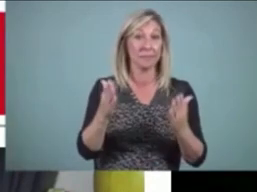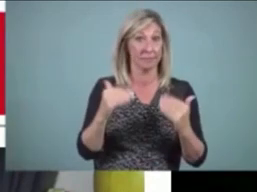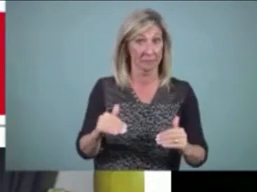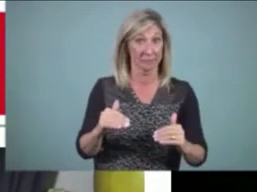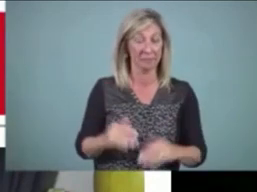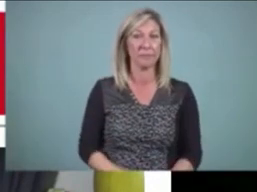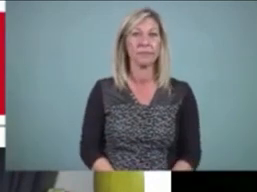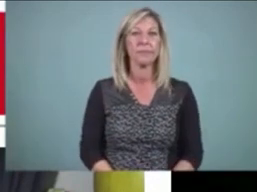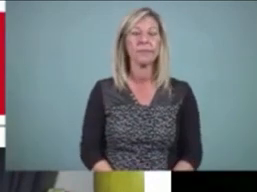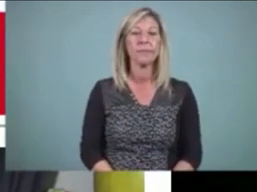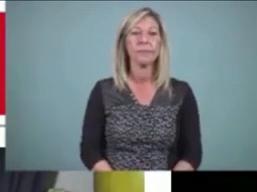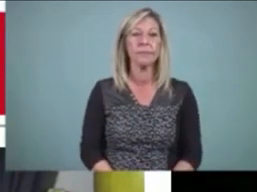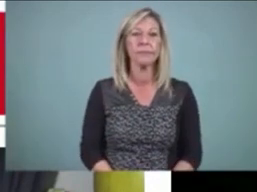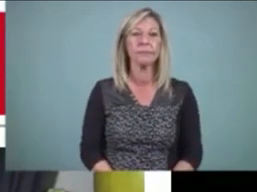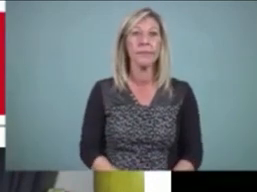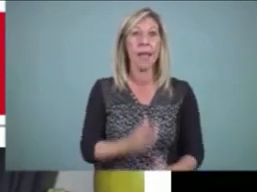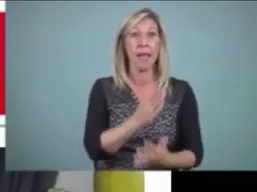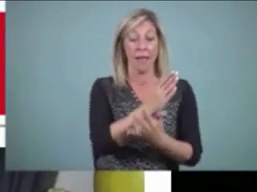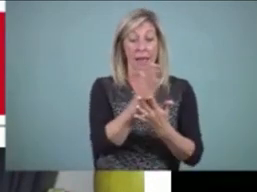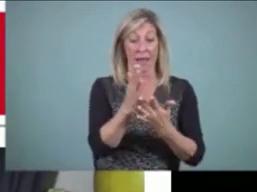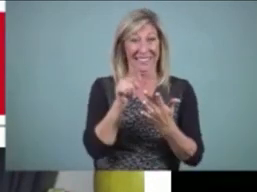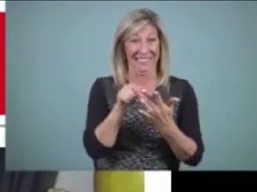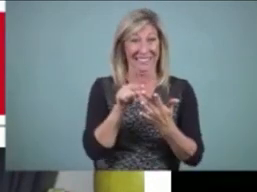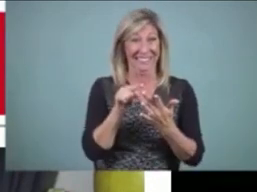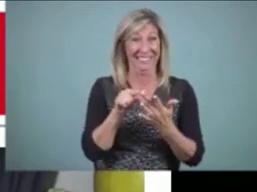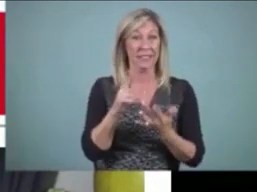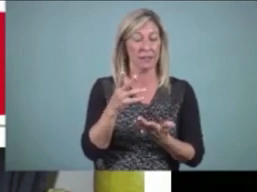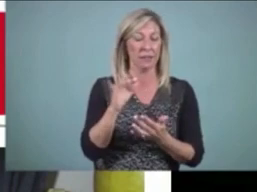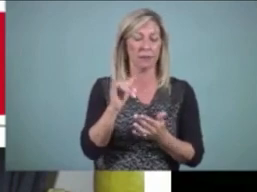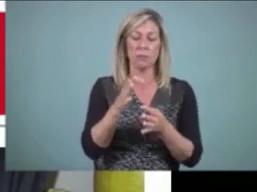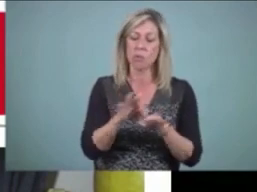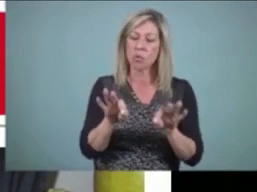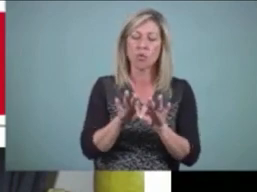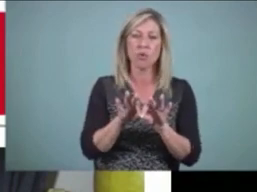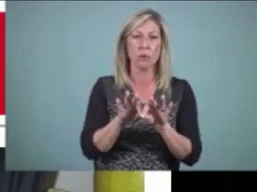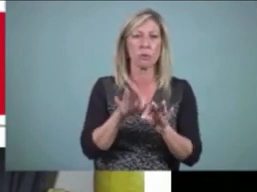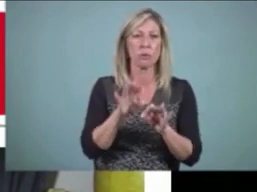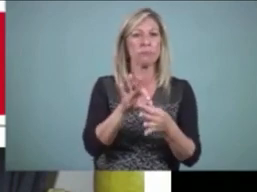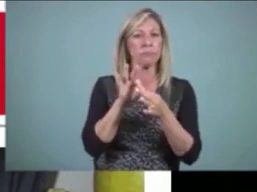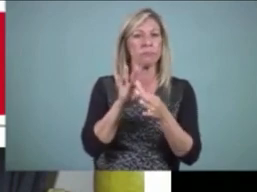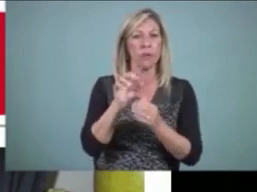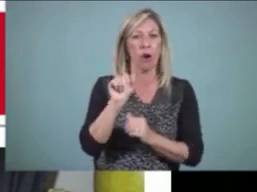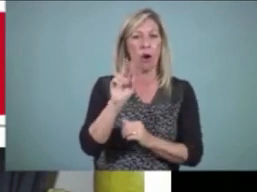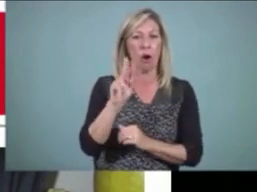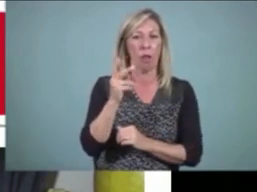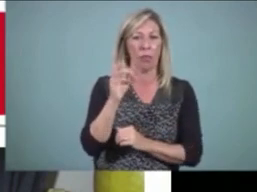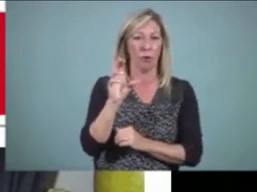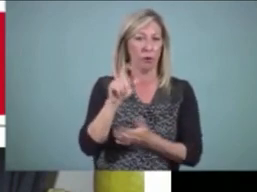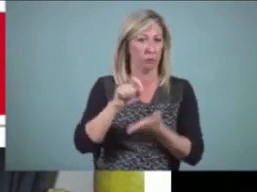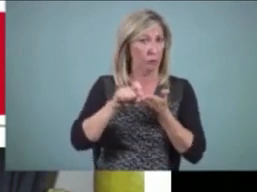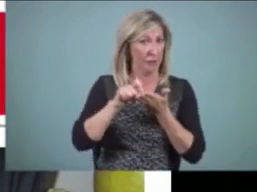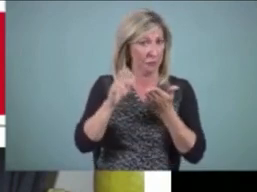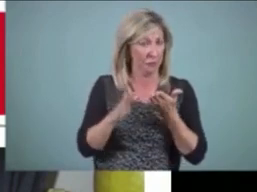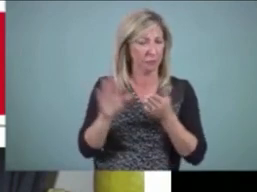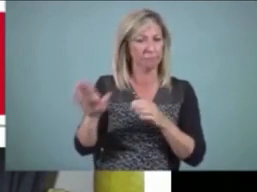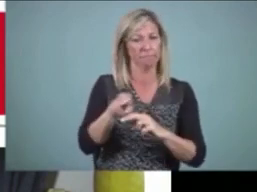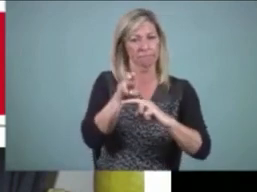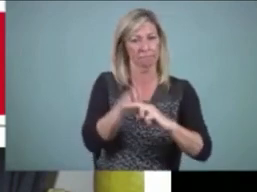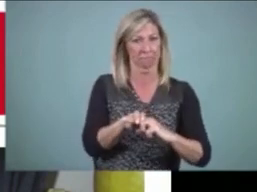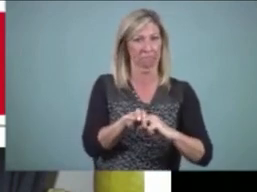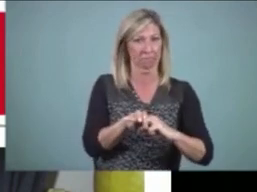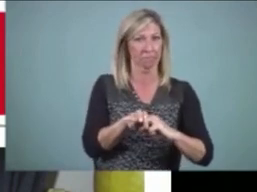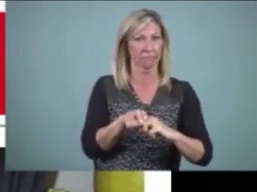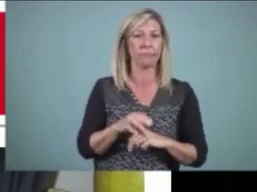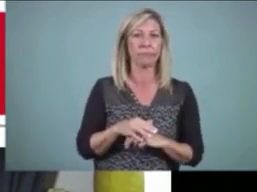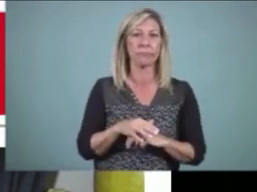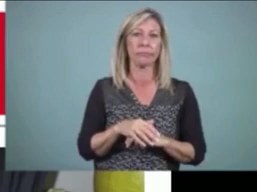A key element of writer's workshop for us is author's chair. Now, in an itinerant setting, the author's